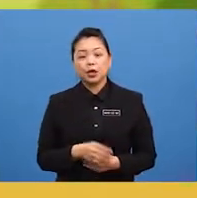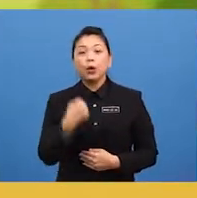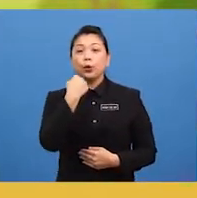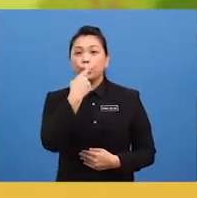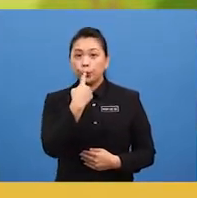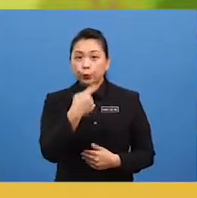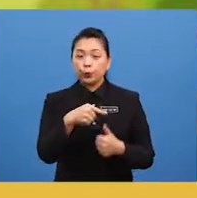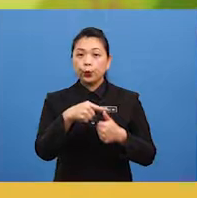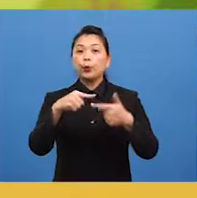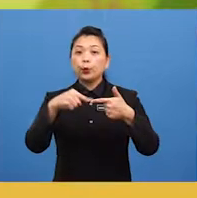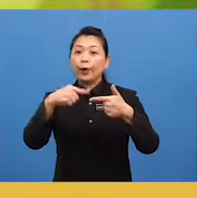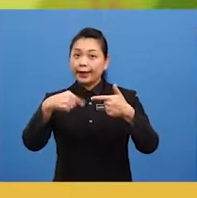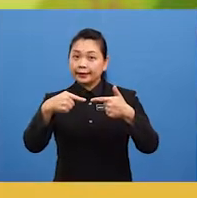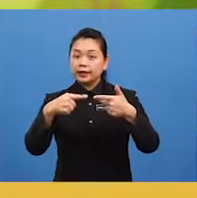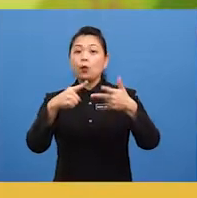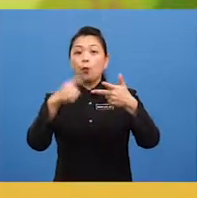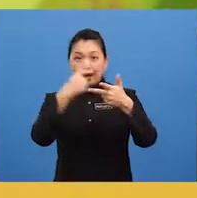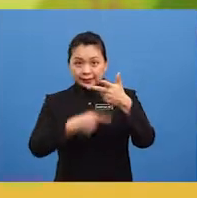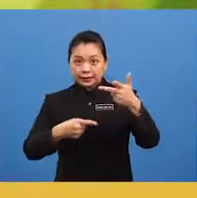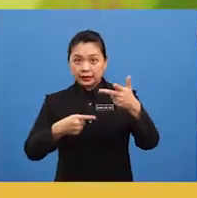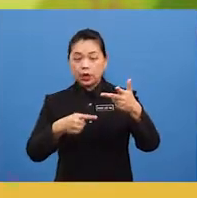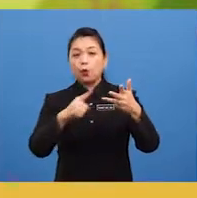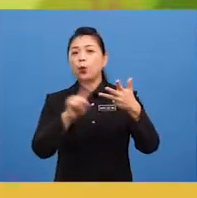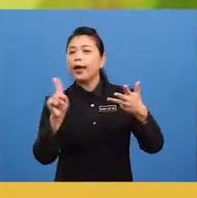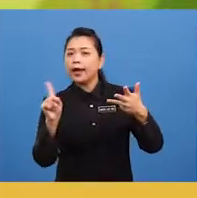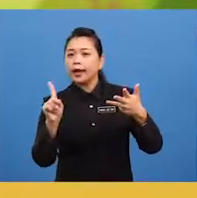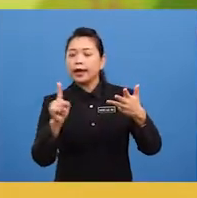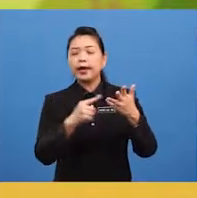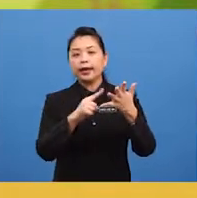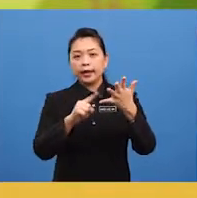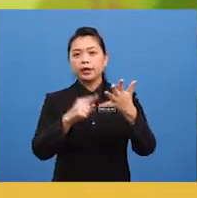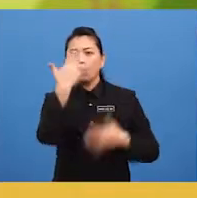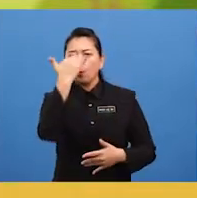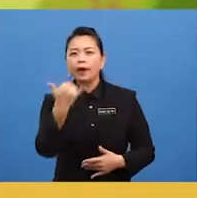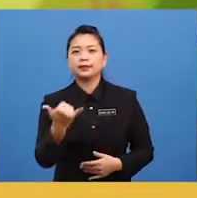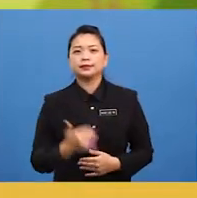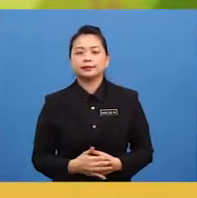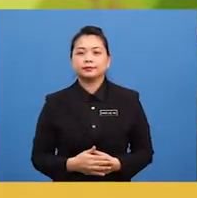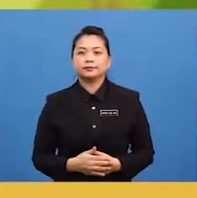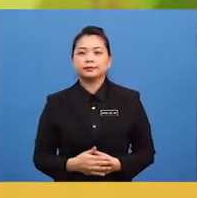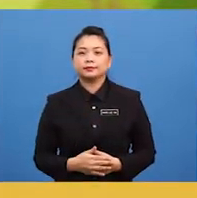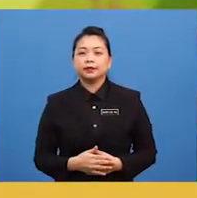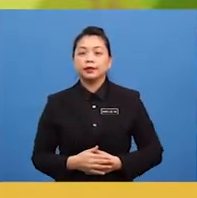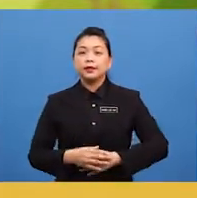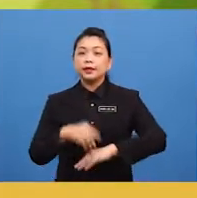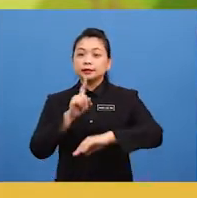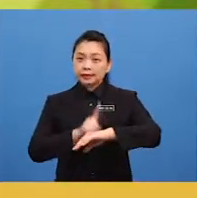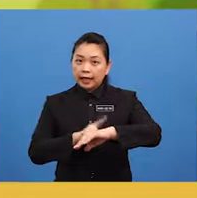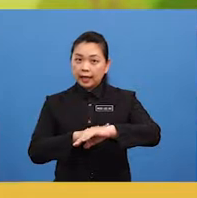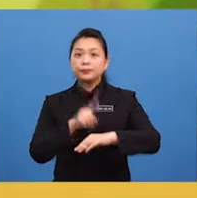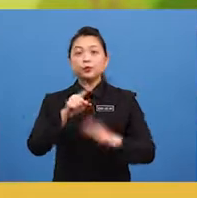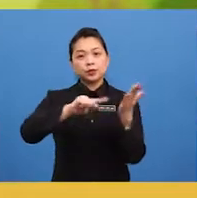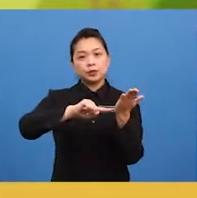when what where and why at times if you are stuck